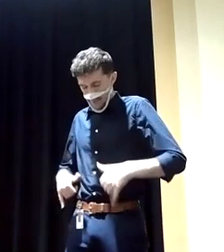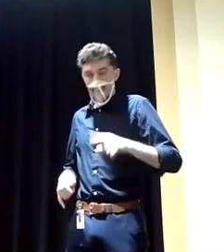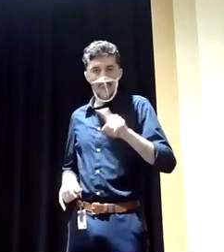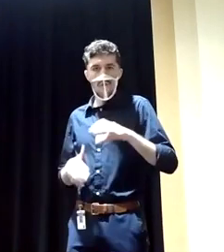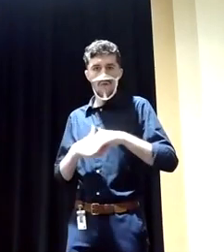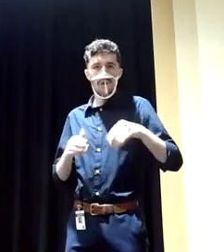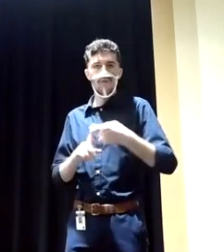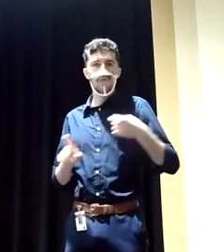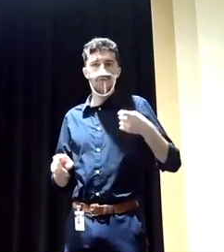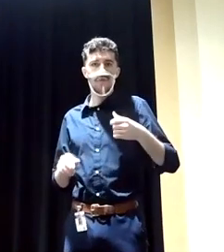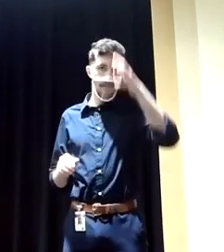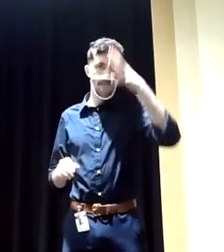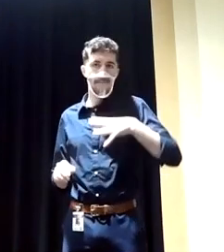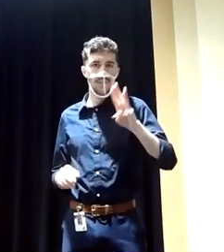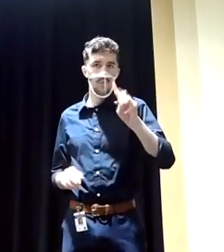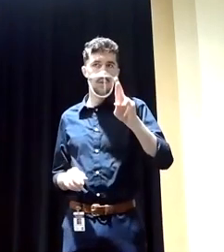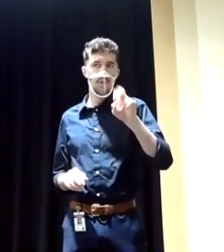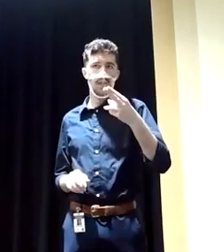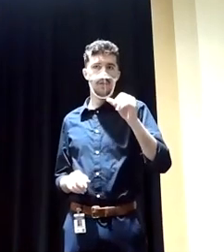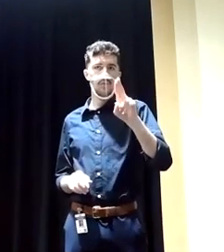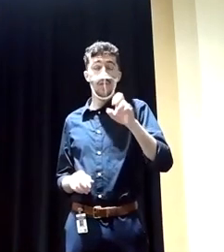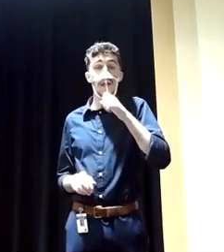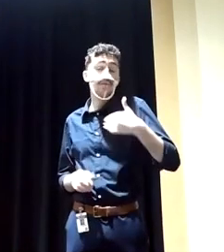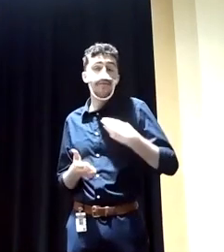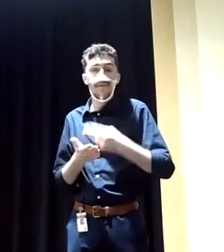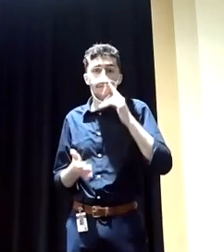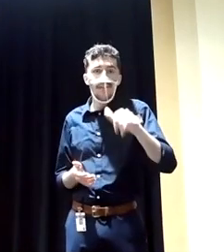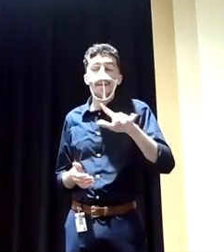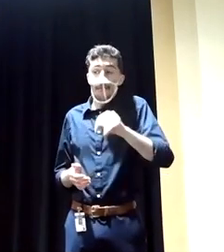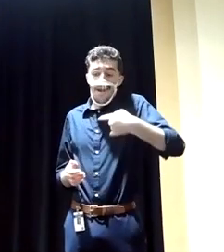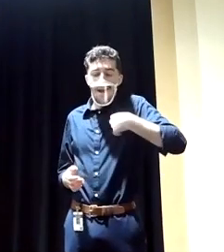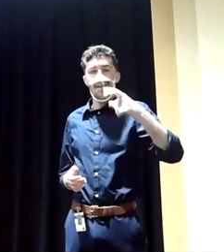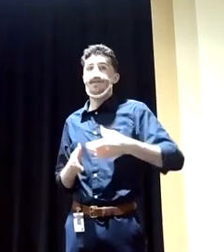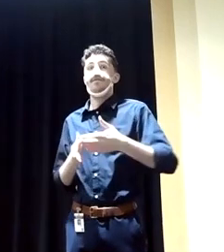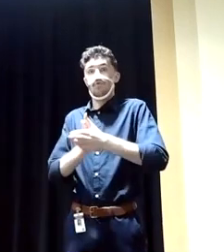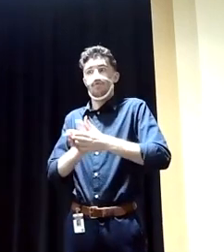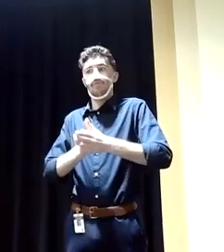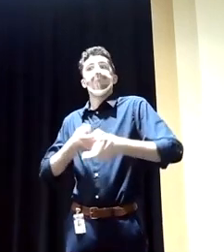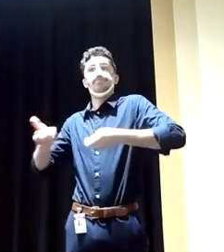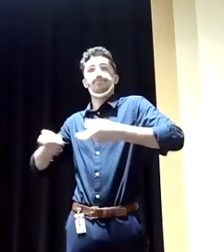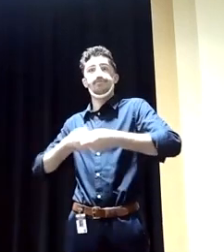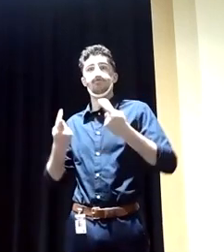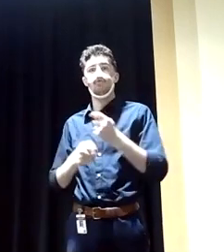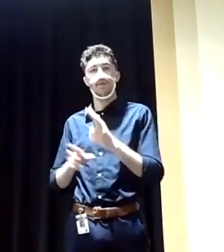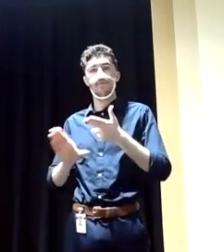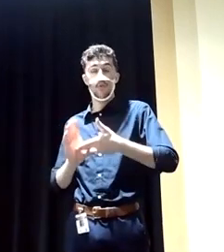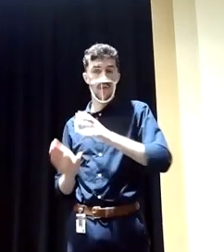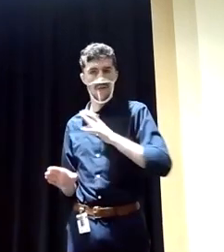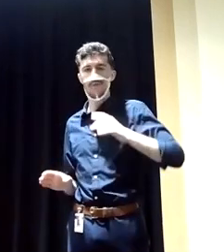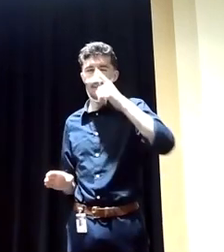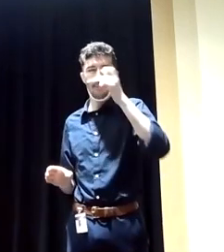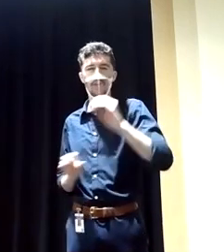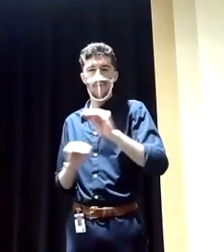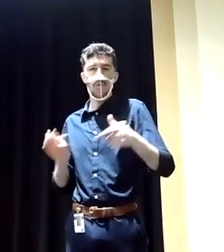warehouse. Like, I don't have the money for this. But we have to run because we are not represented in Congress at all. People